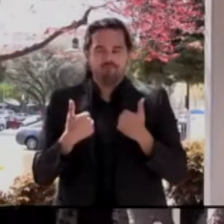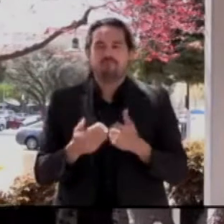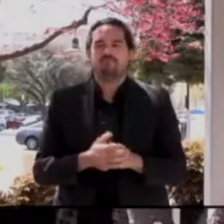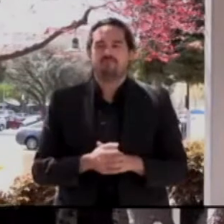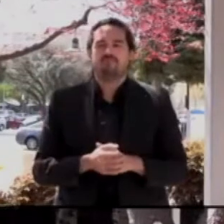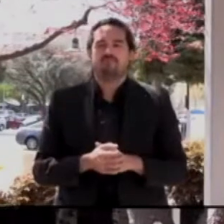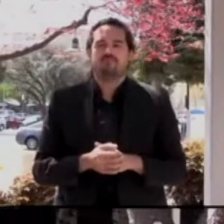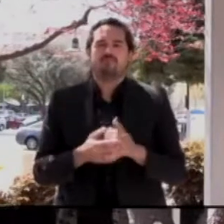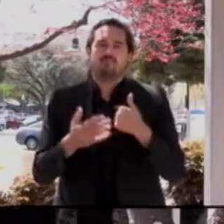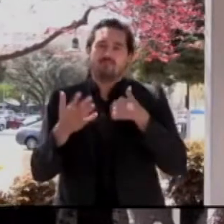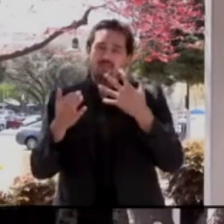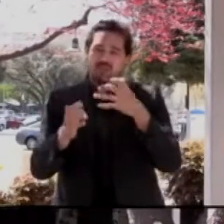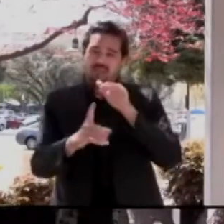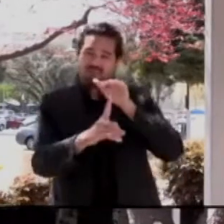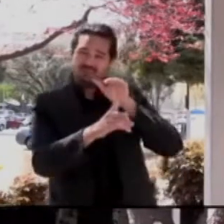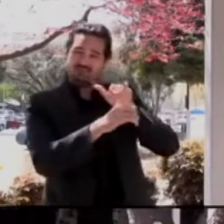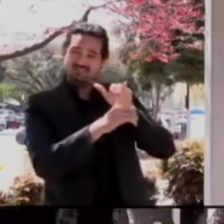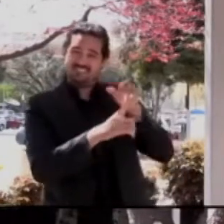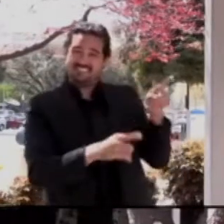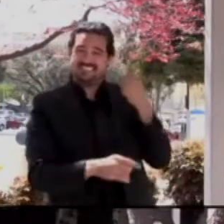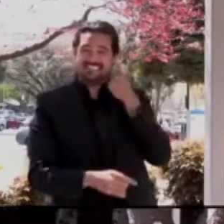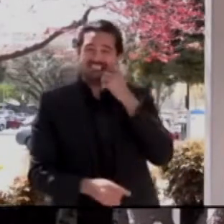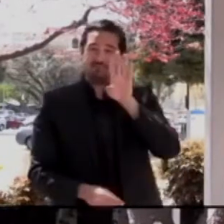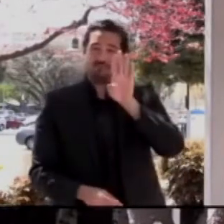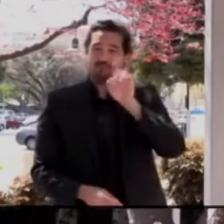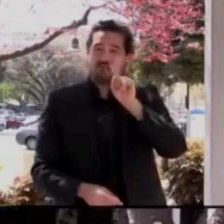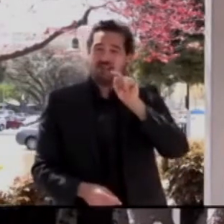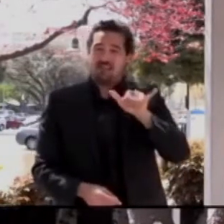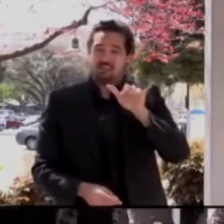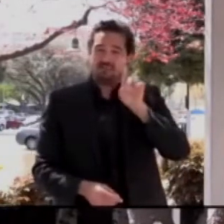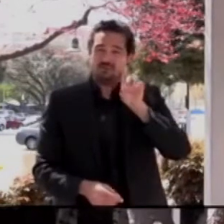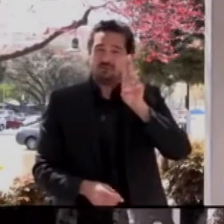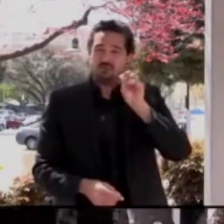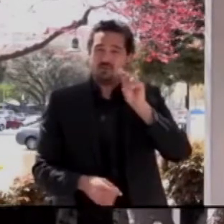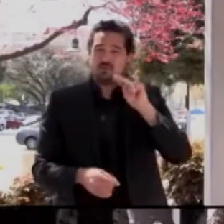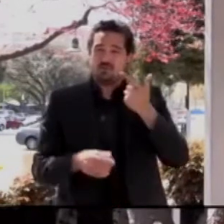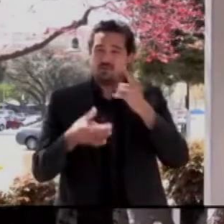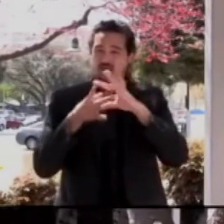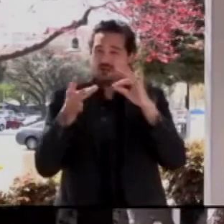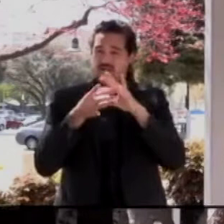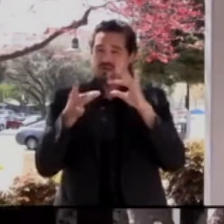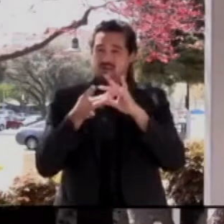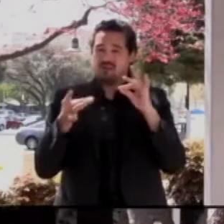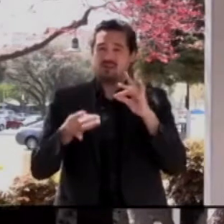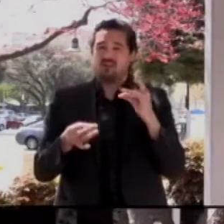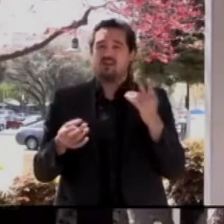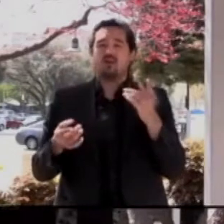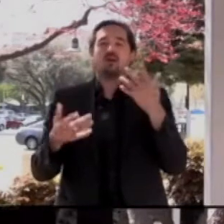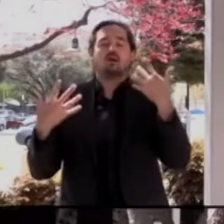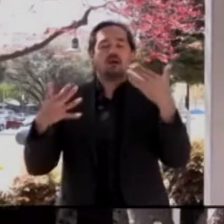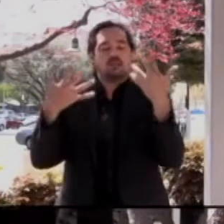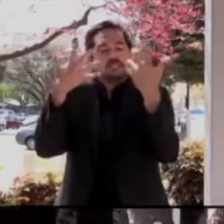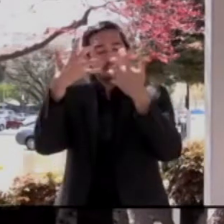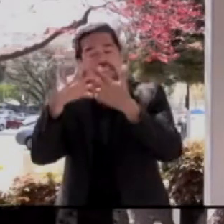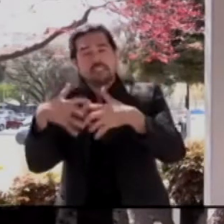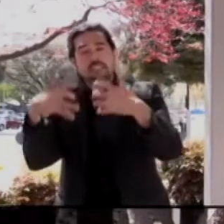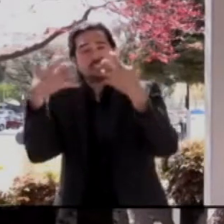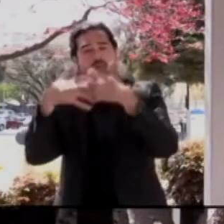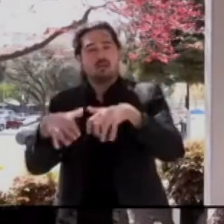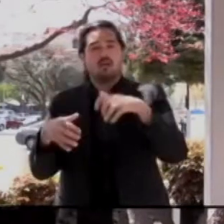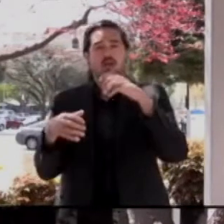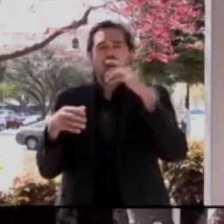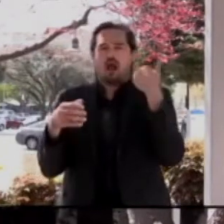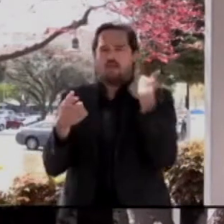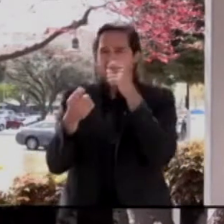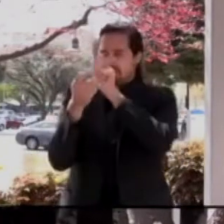This is a challenging logistical exercise. And as I think about the fact that in Santa Clara County, we actually have the